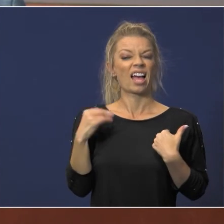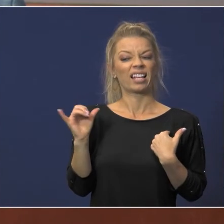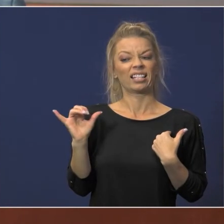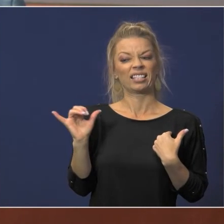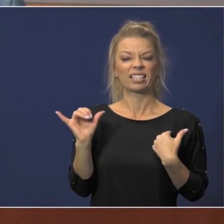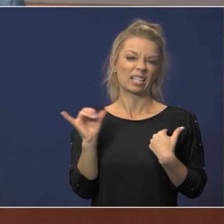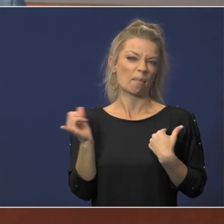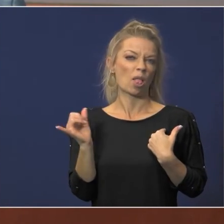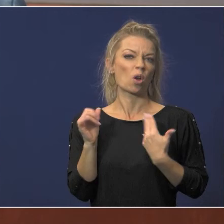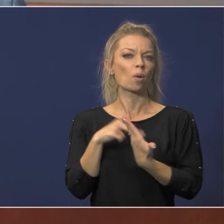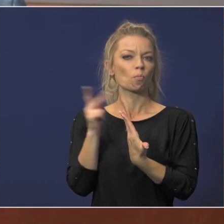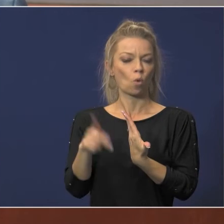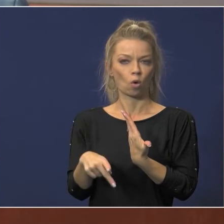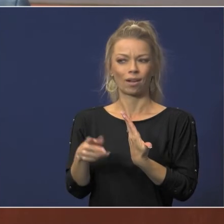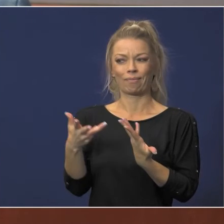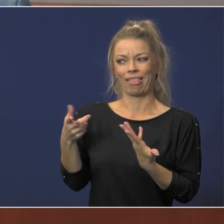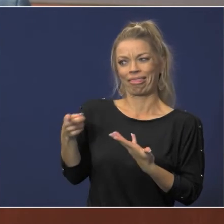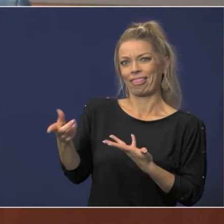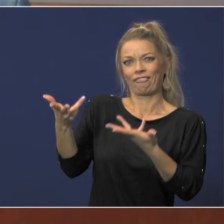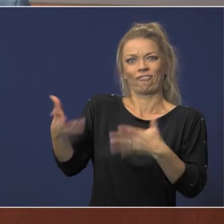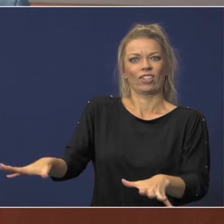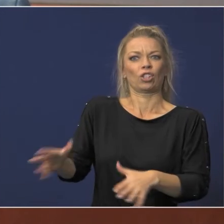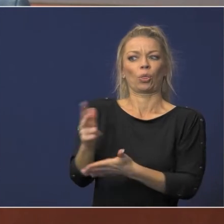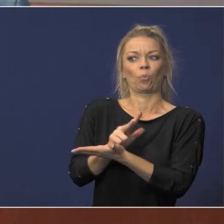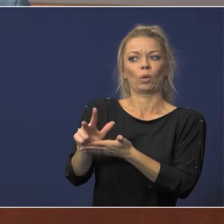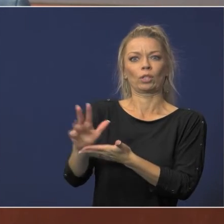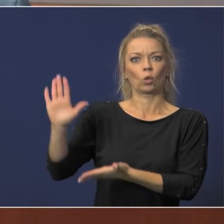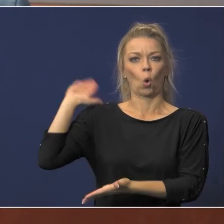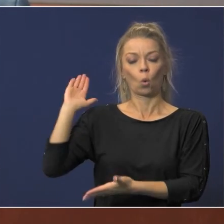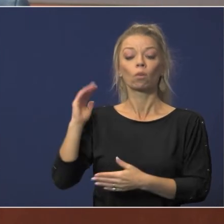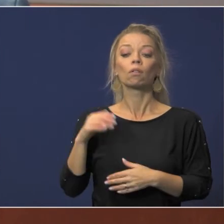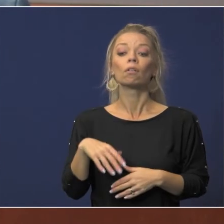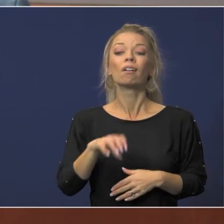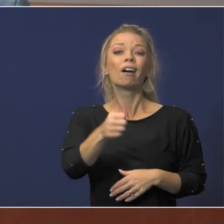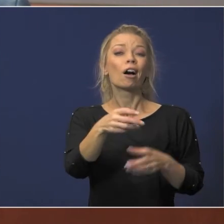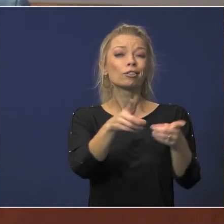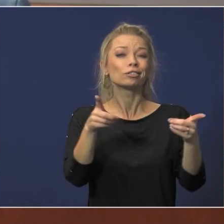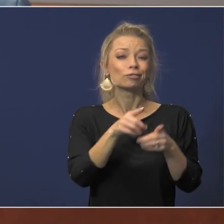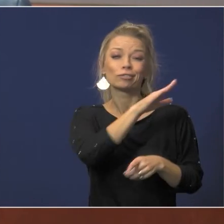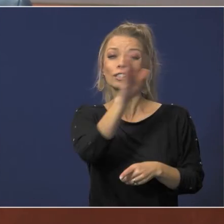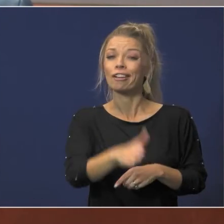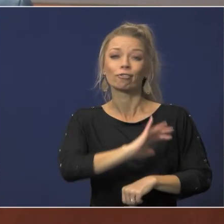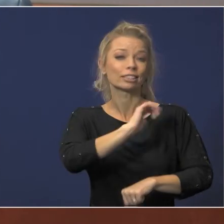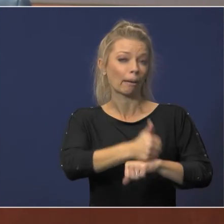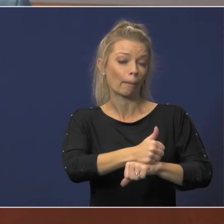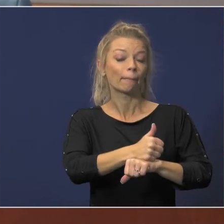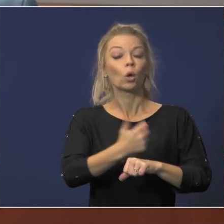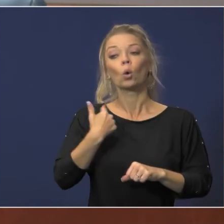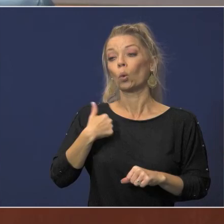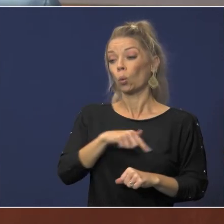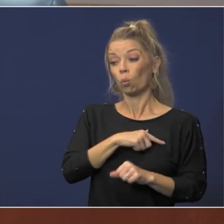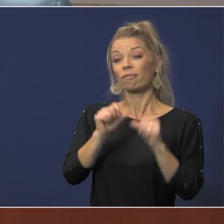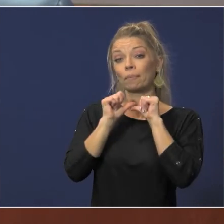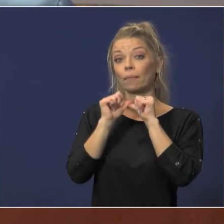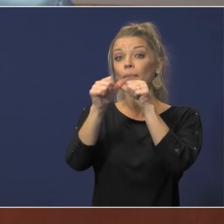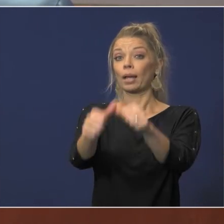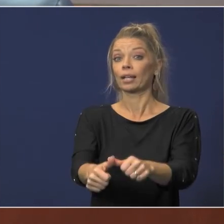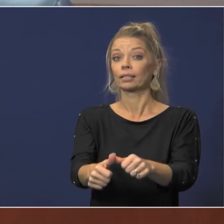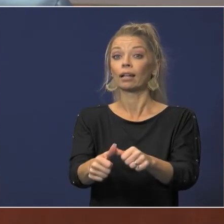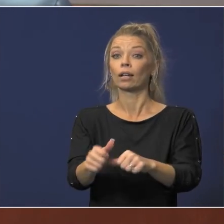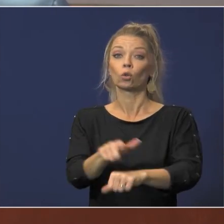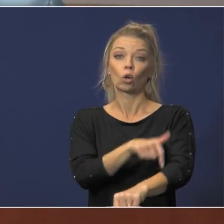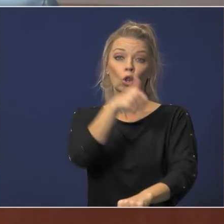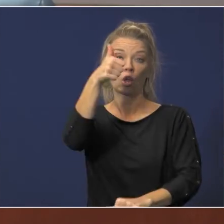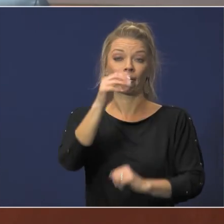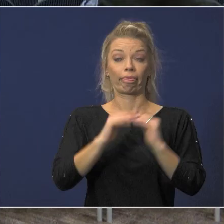weeks ago klein spring branch all of our neighbors never even tried this so we've we've maintained ours longer than anyone